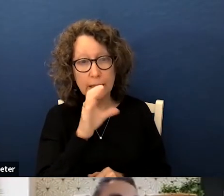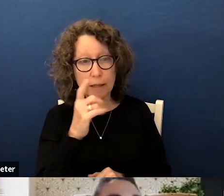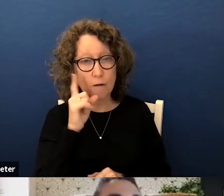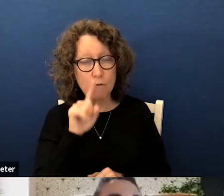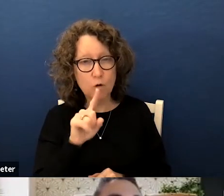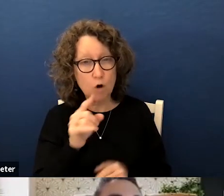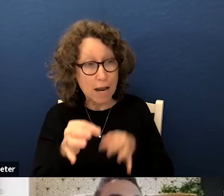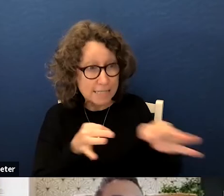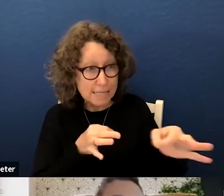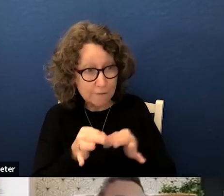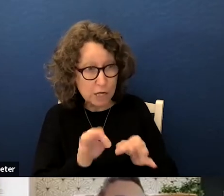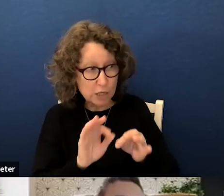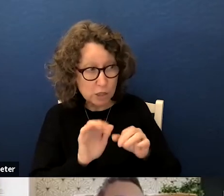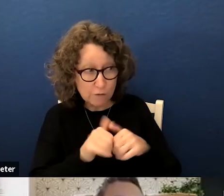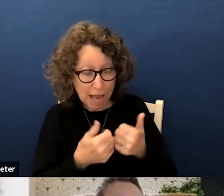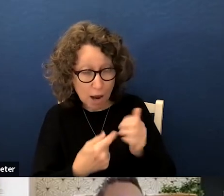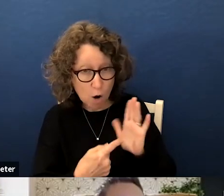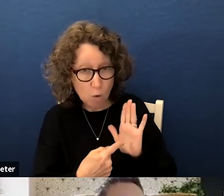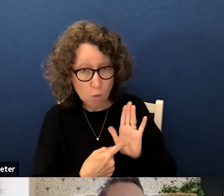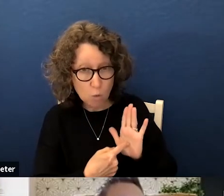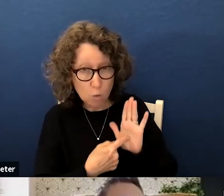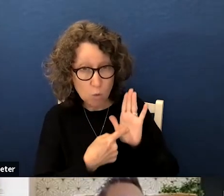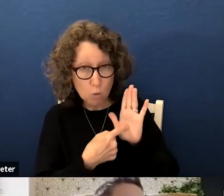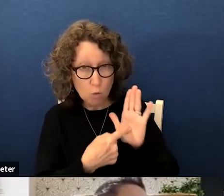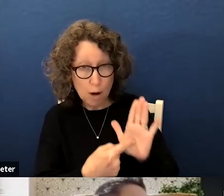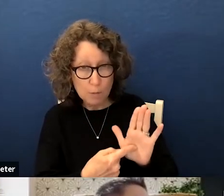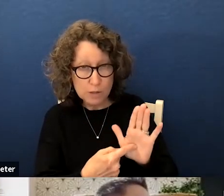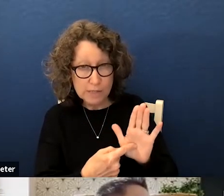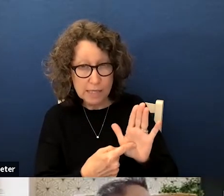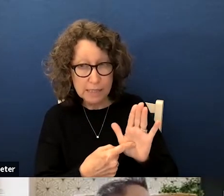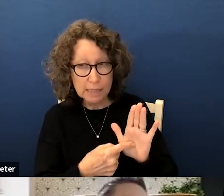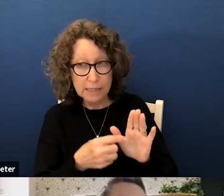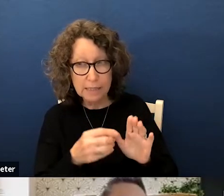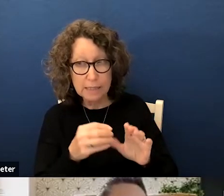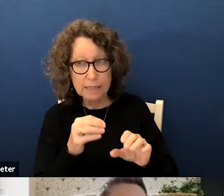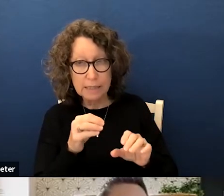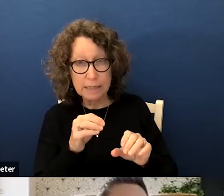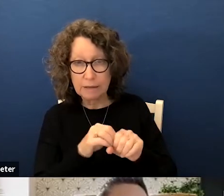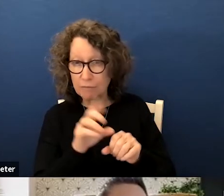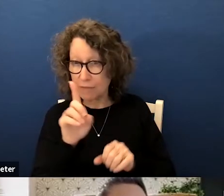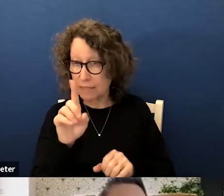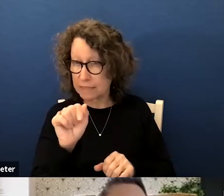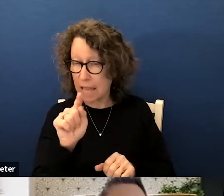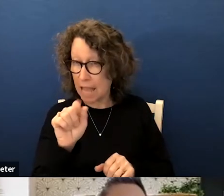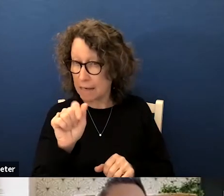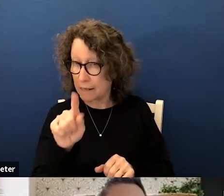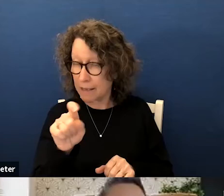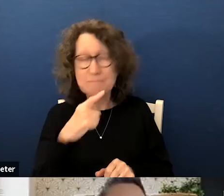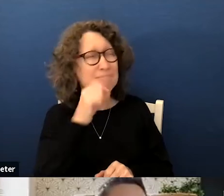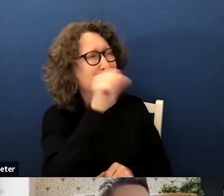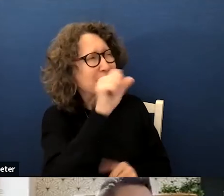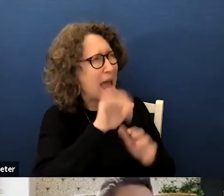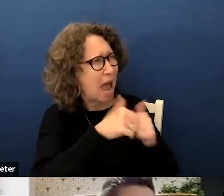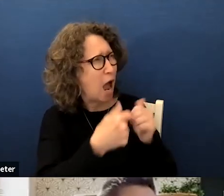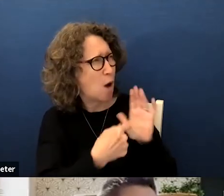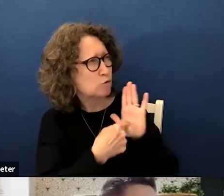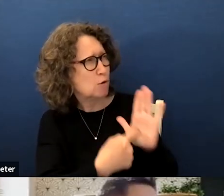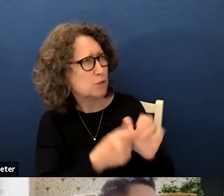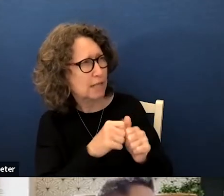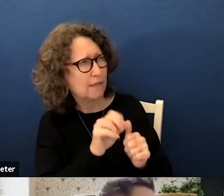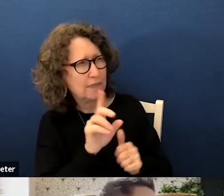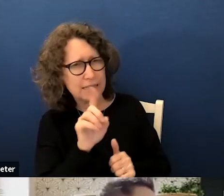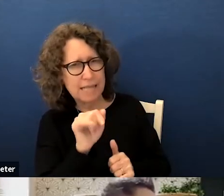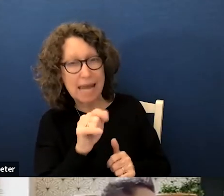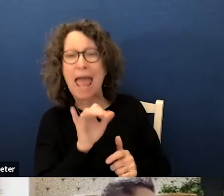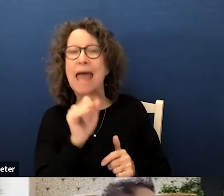or how it's represented in in the data yeah how it's represented in the data and